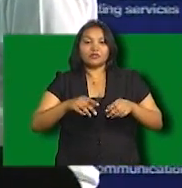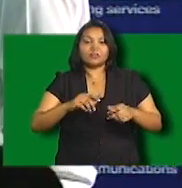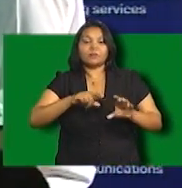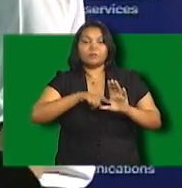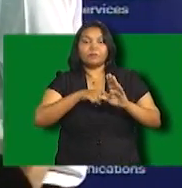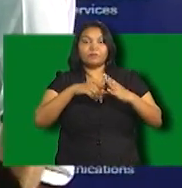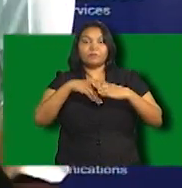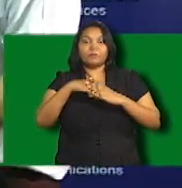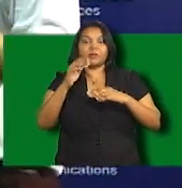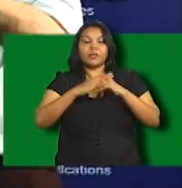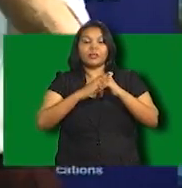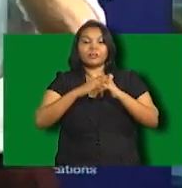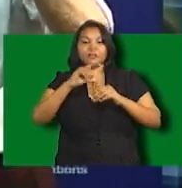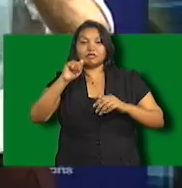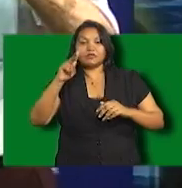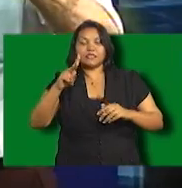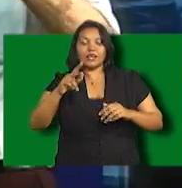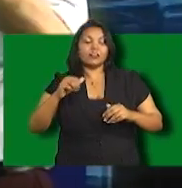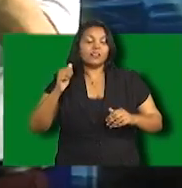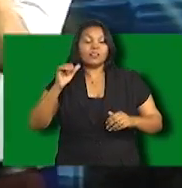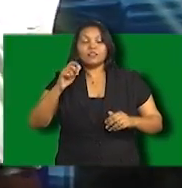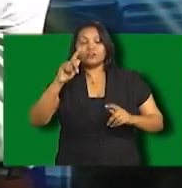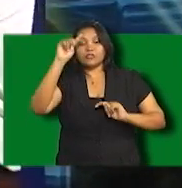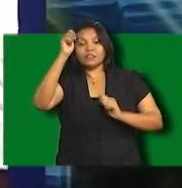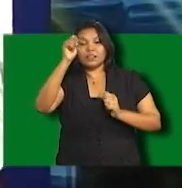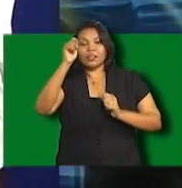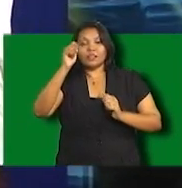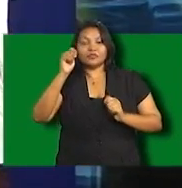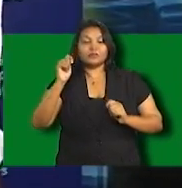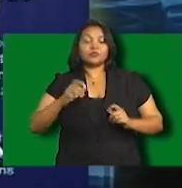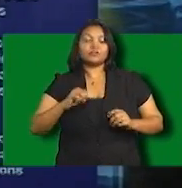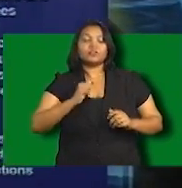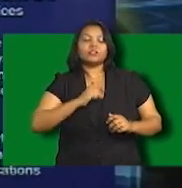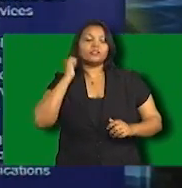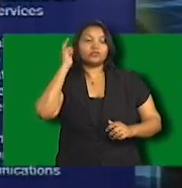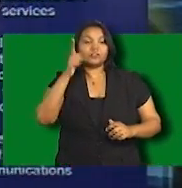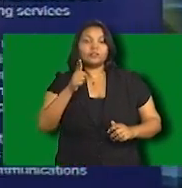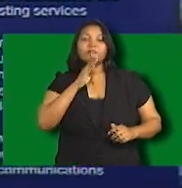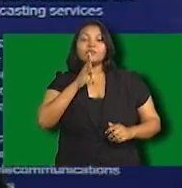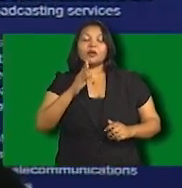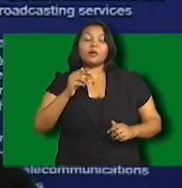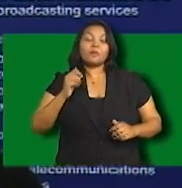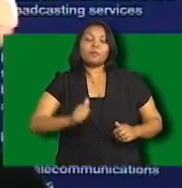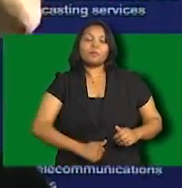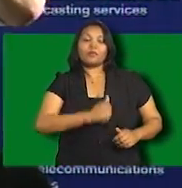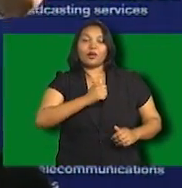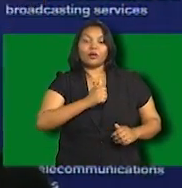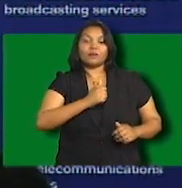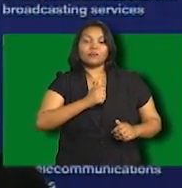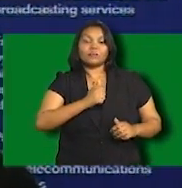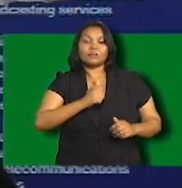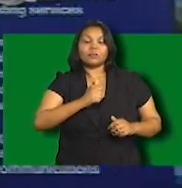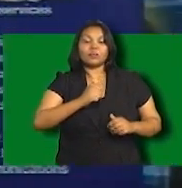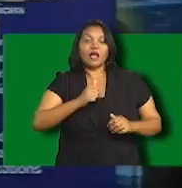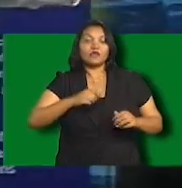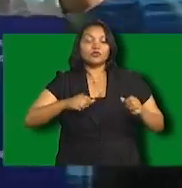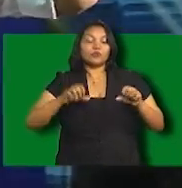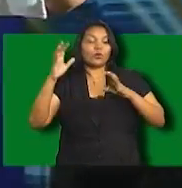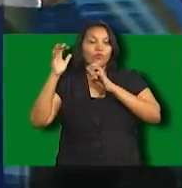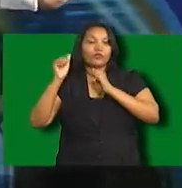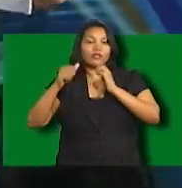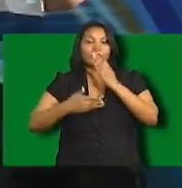of television. And you should be proud that Trinidad started television in 1920. And by 2020, you will have a full